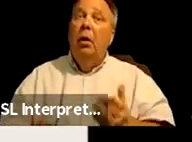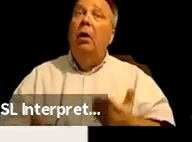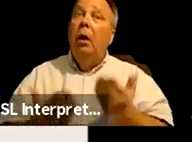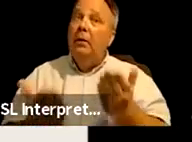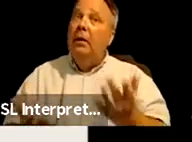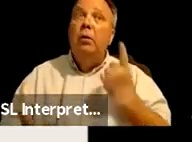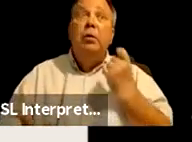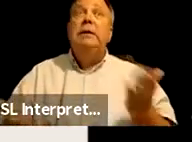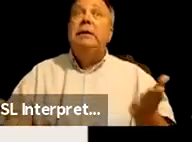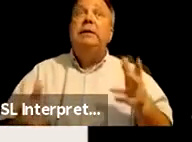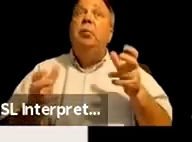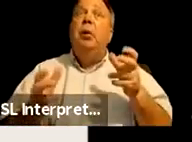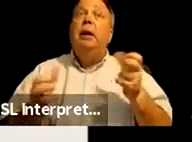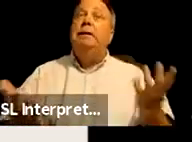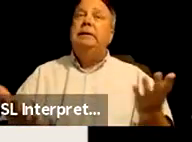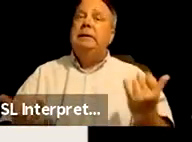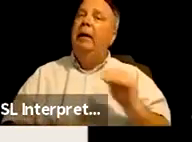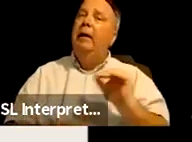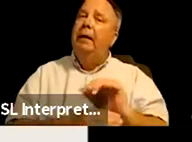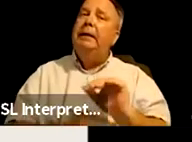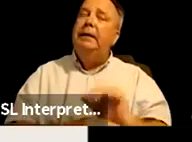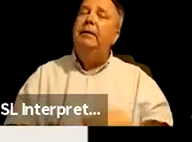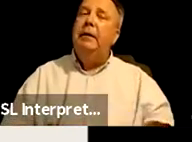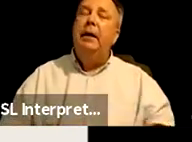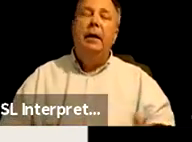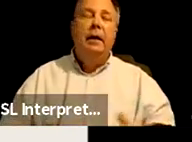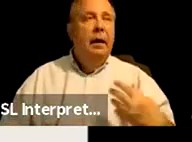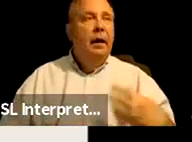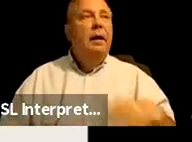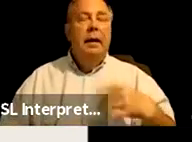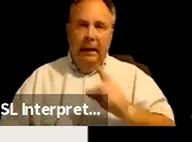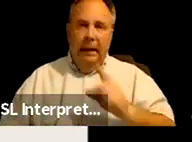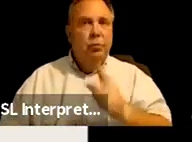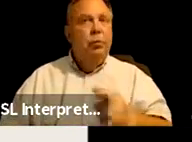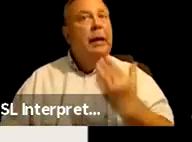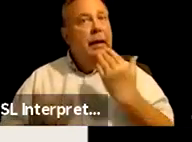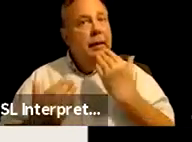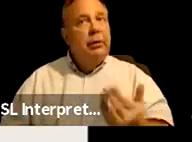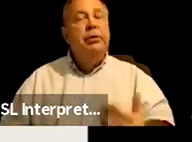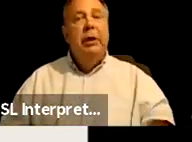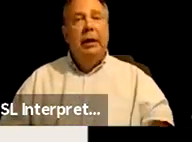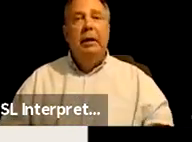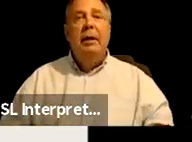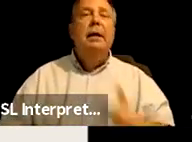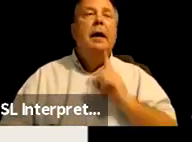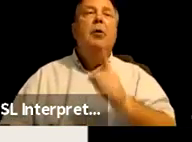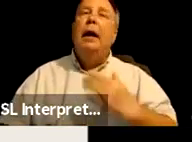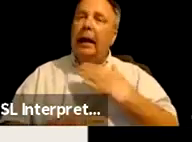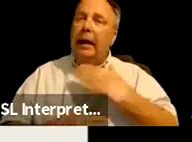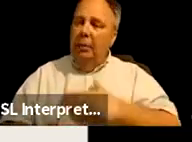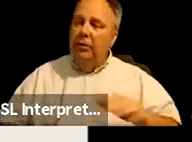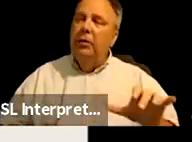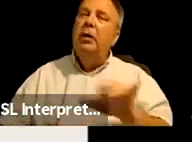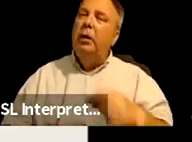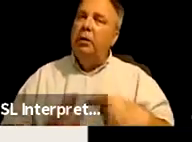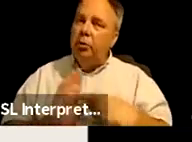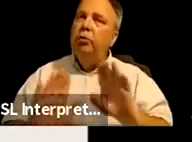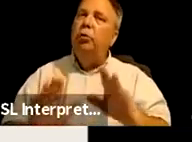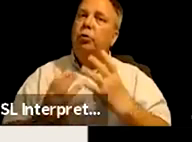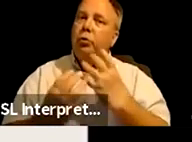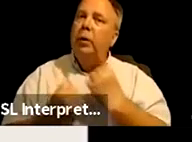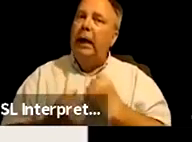just their presence this evening. Um, it is, it is really appreciated. It's really appreciated and also shows your care